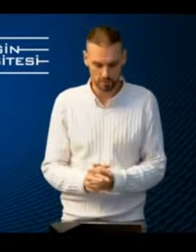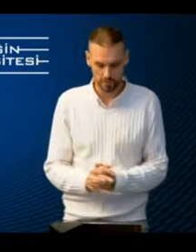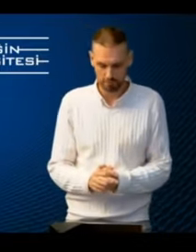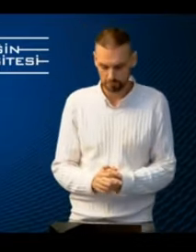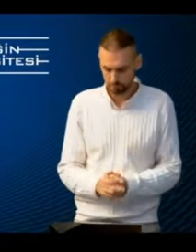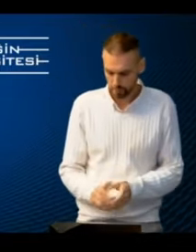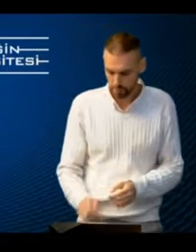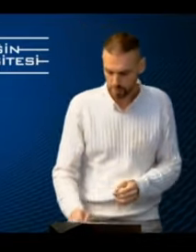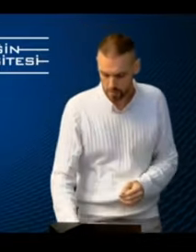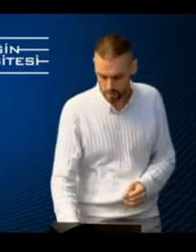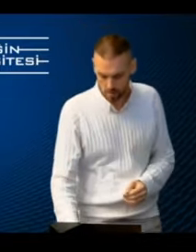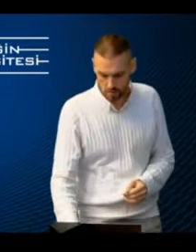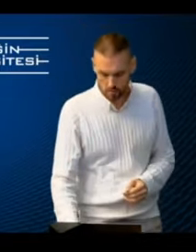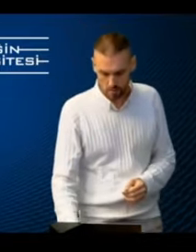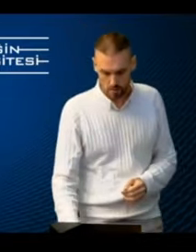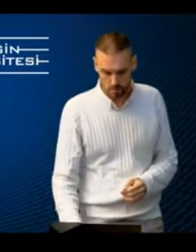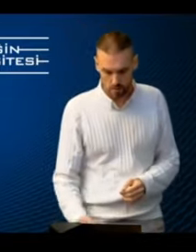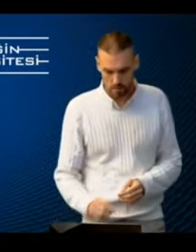cost for them.